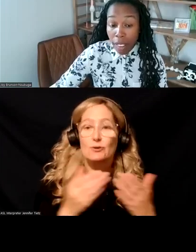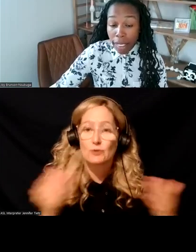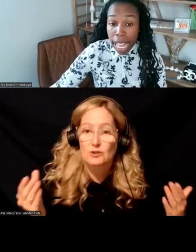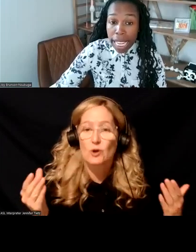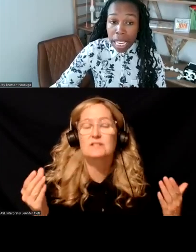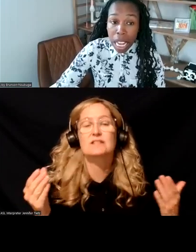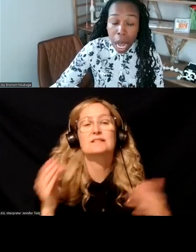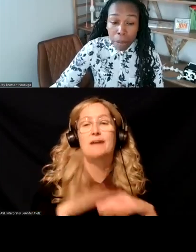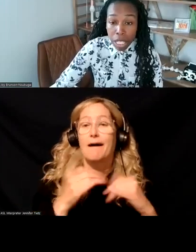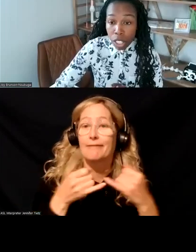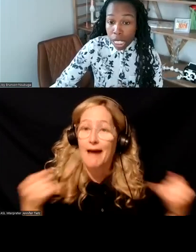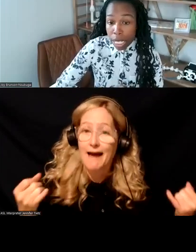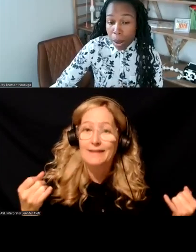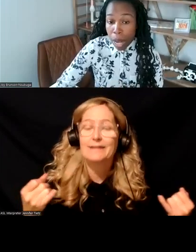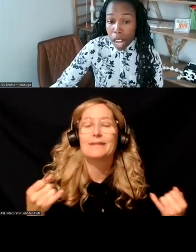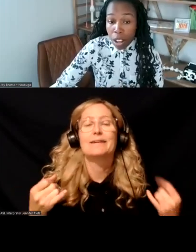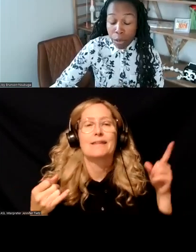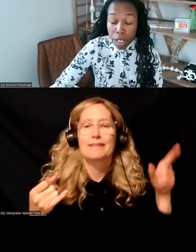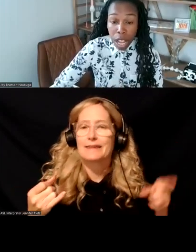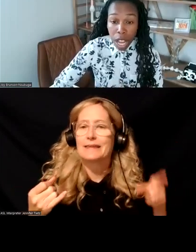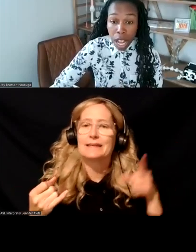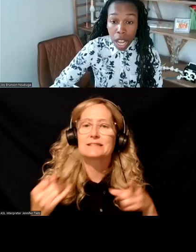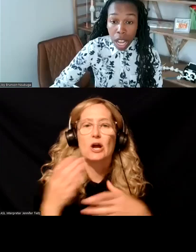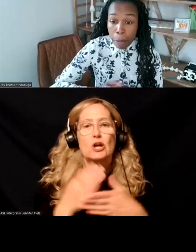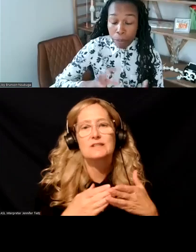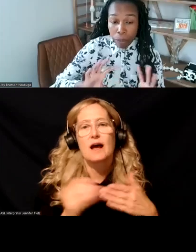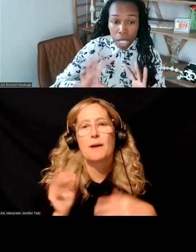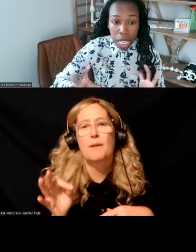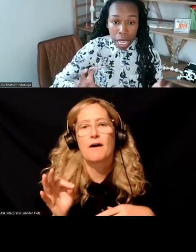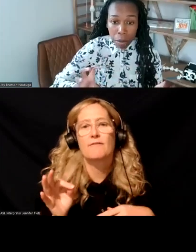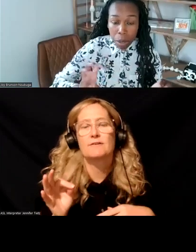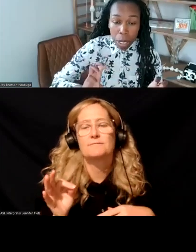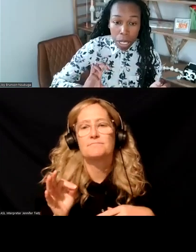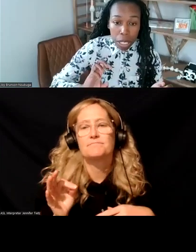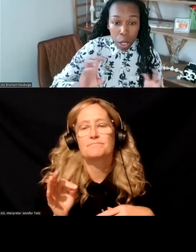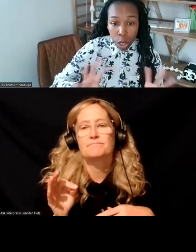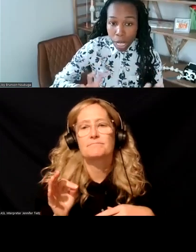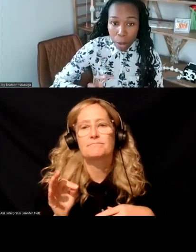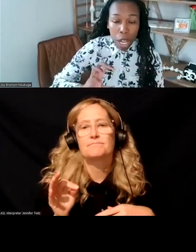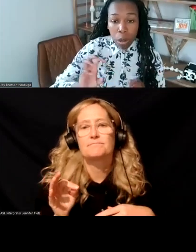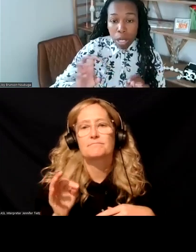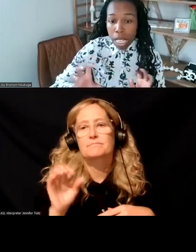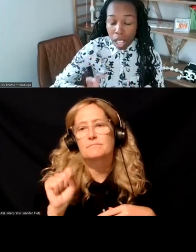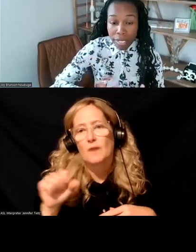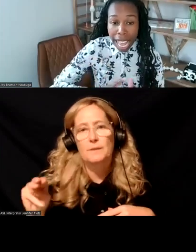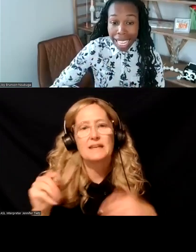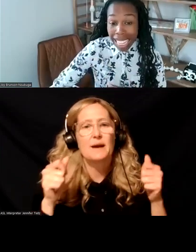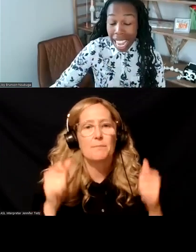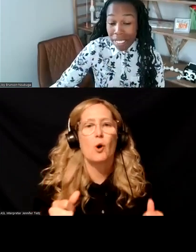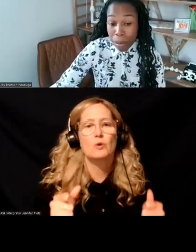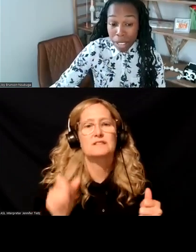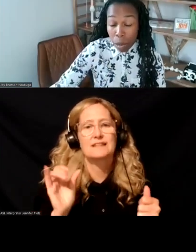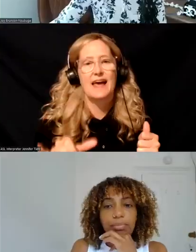online. Um, these are just some of the, um, the social media posts and all of